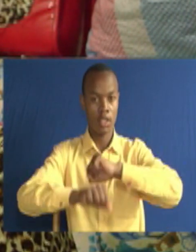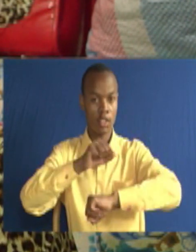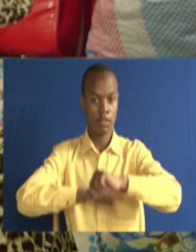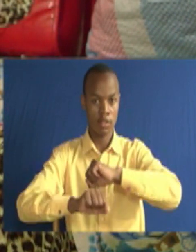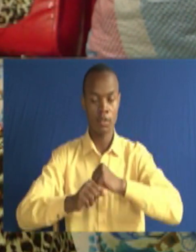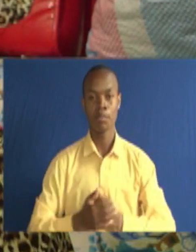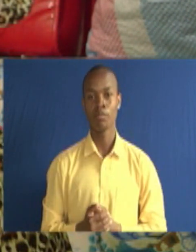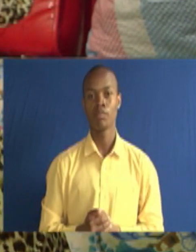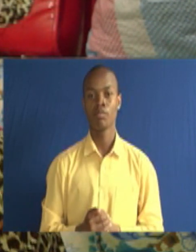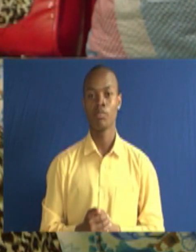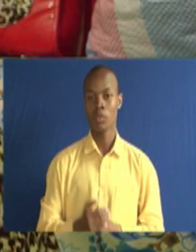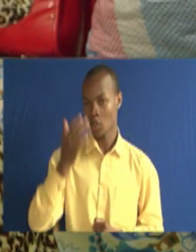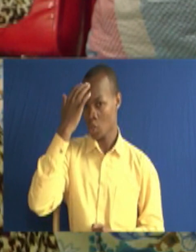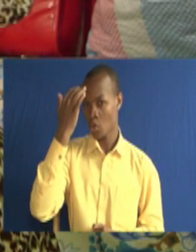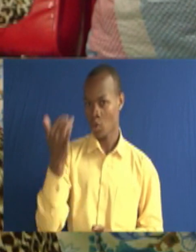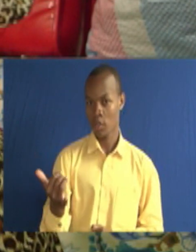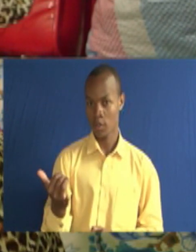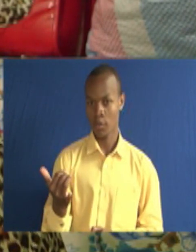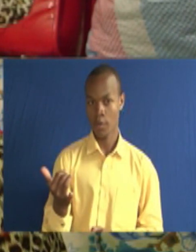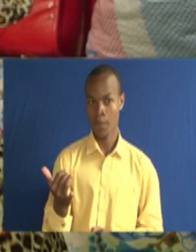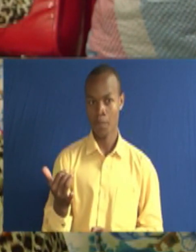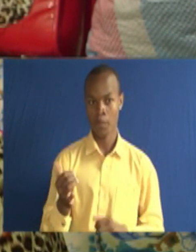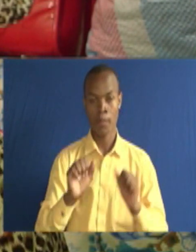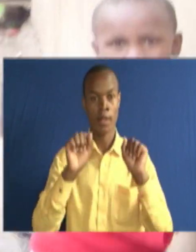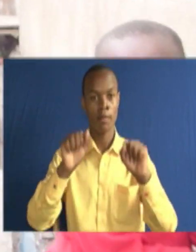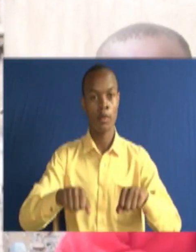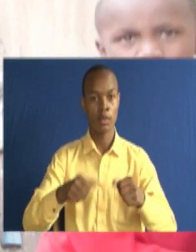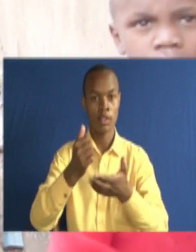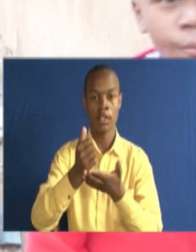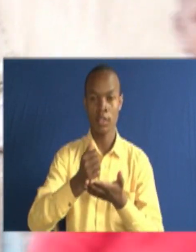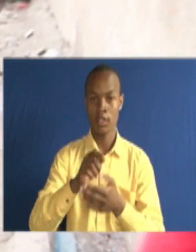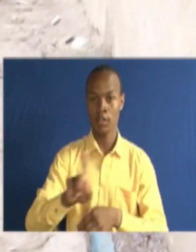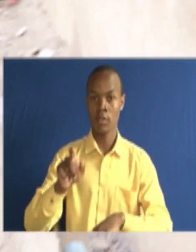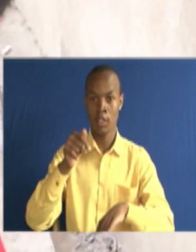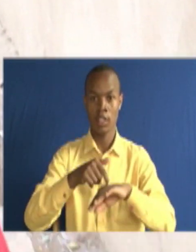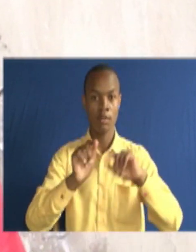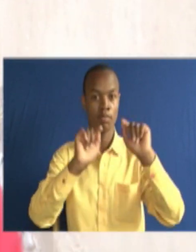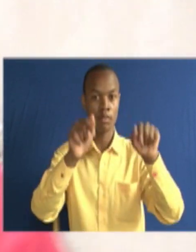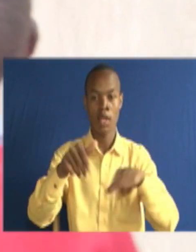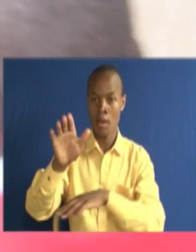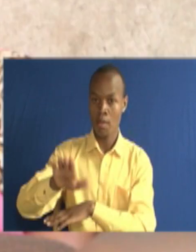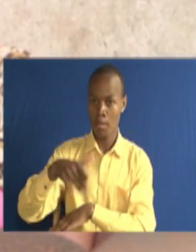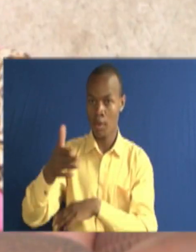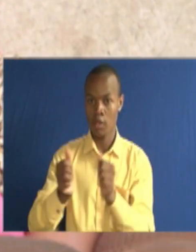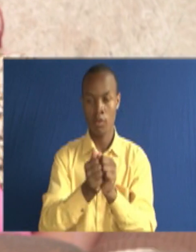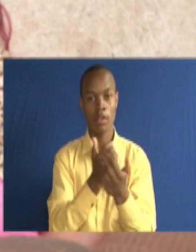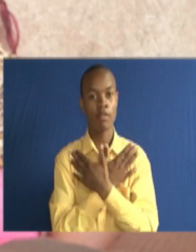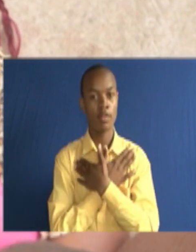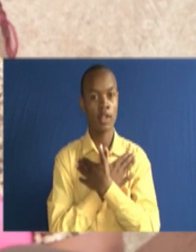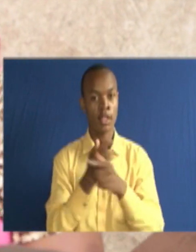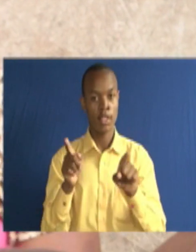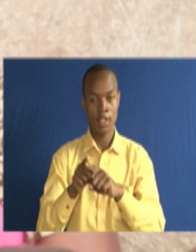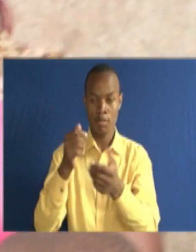so that they may be in a position of helping themselves in life. Attending birthday parties with her colleagues and helping students